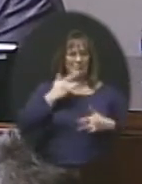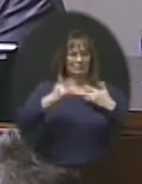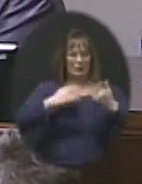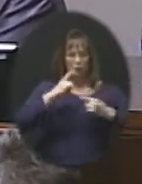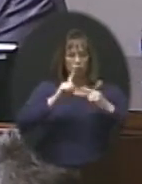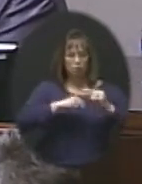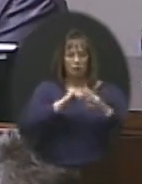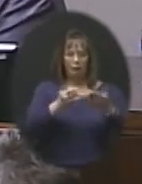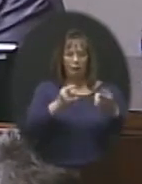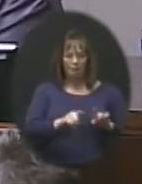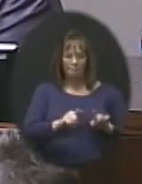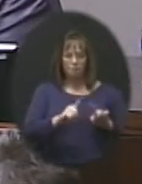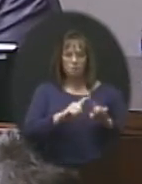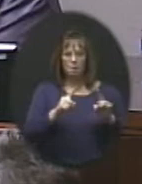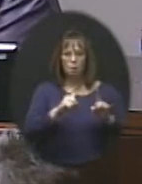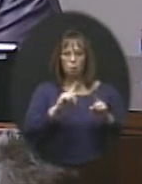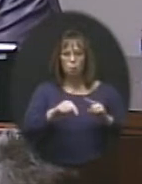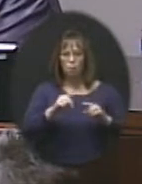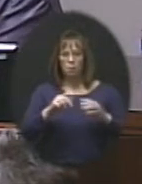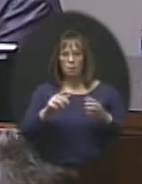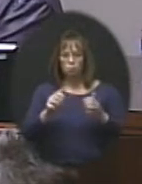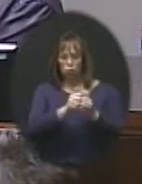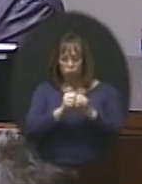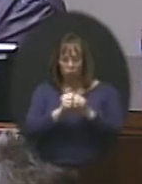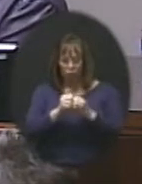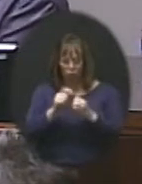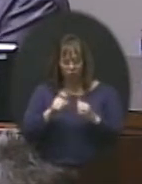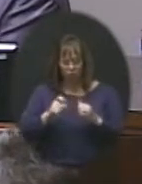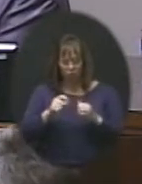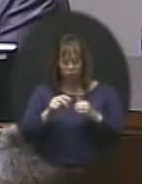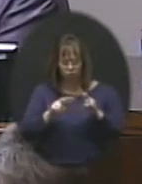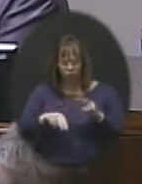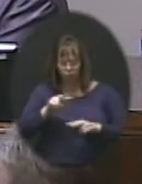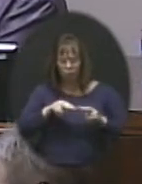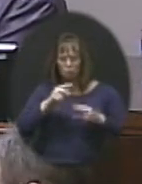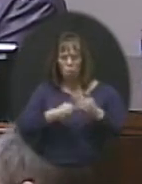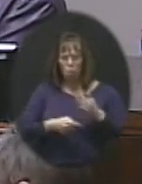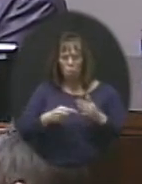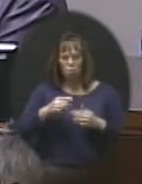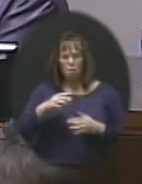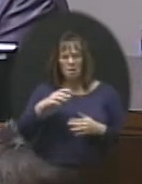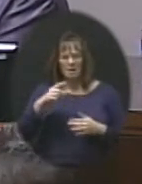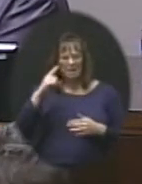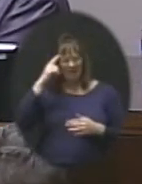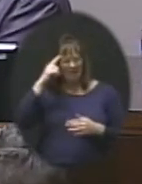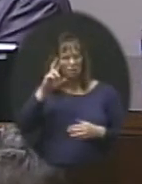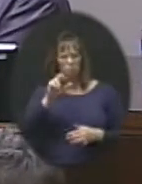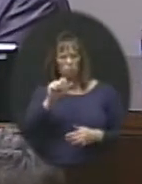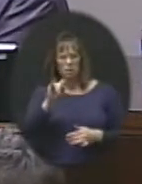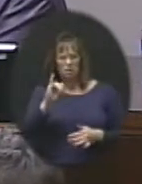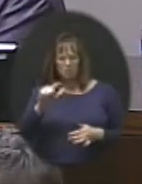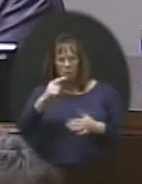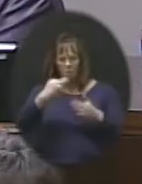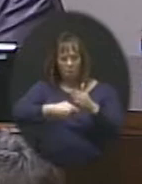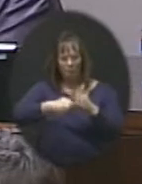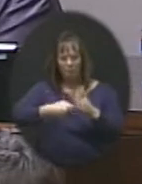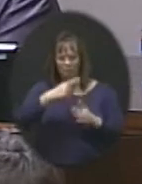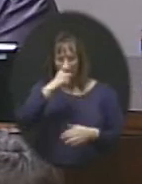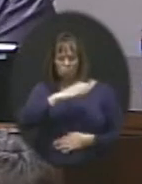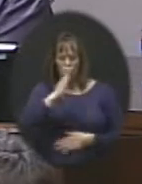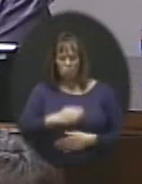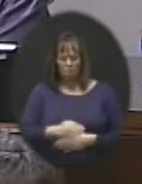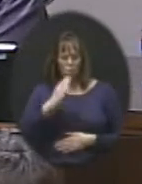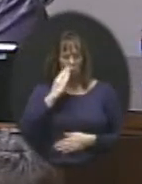happens. When we put the budget together we kind of have to go on what we anticipate the retail price is because you never know